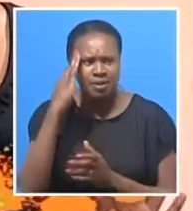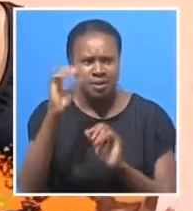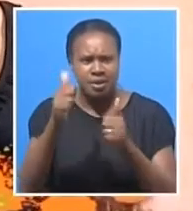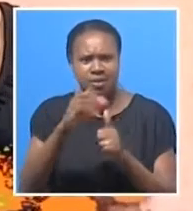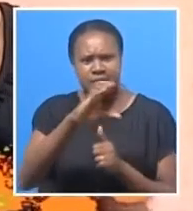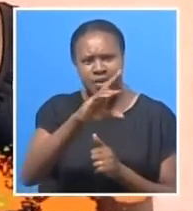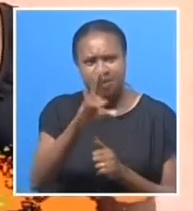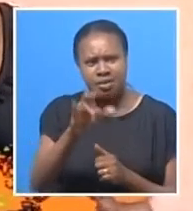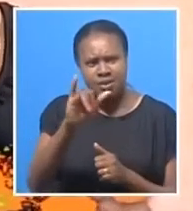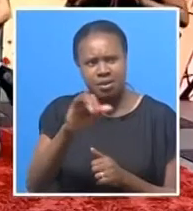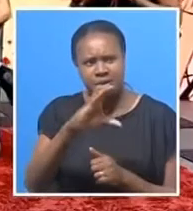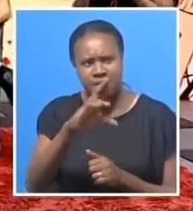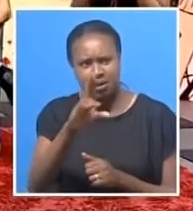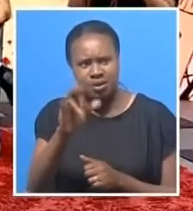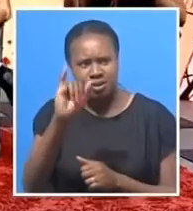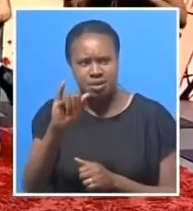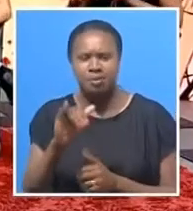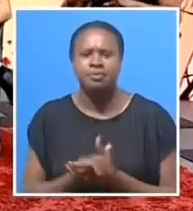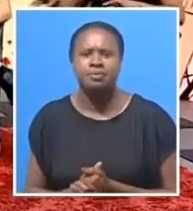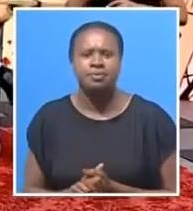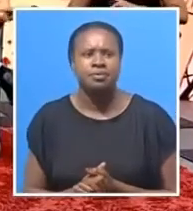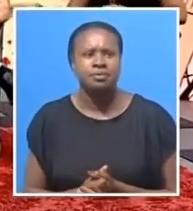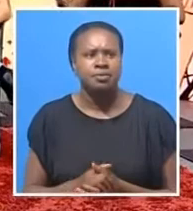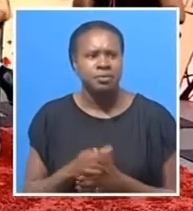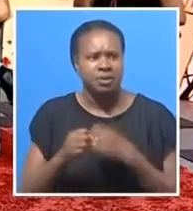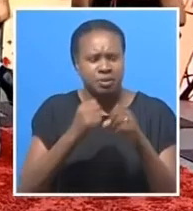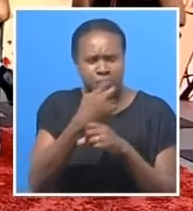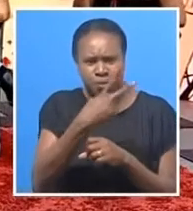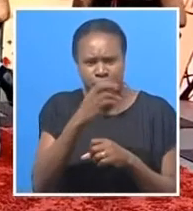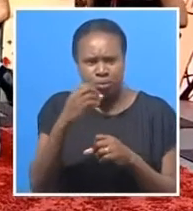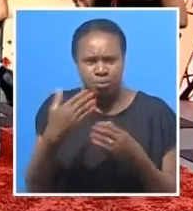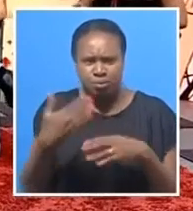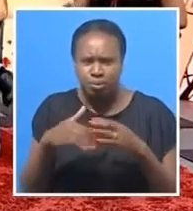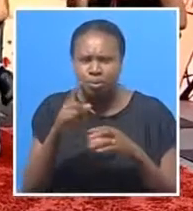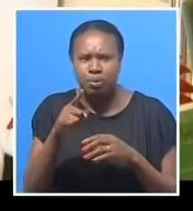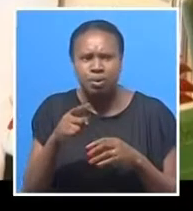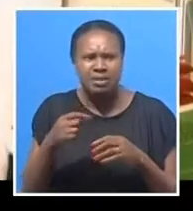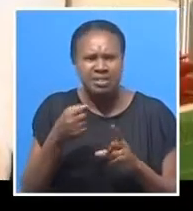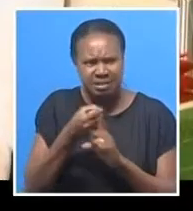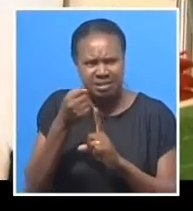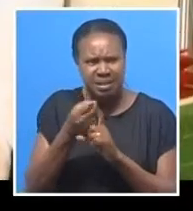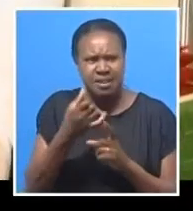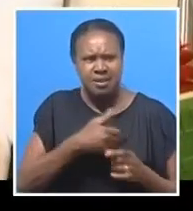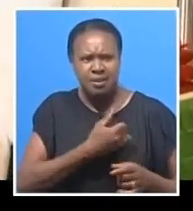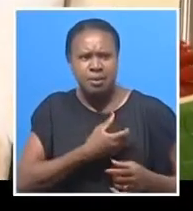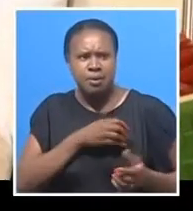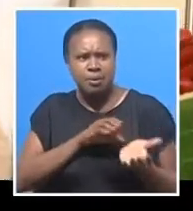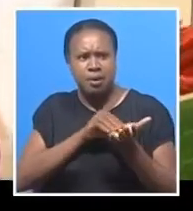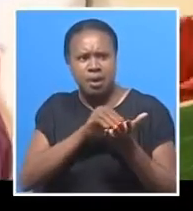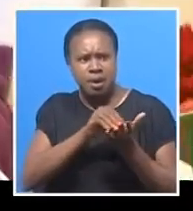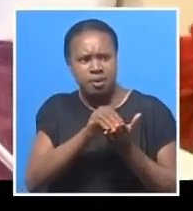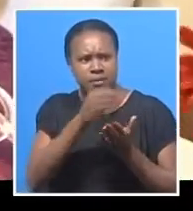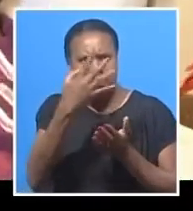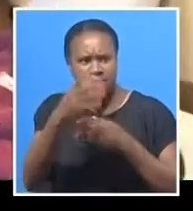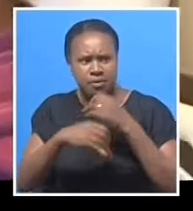Chi Chi, to her listeners and viewers. In her mid-twenties, the young, vibrant Chi Chi is battling with breast cancer for the past